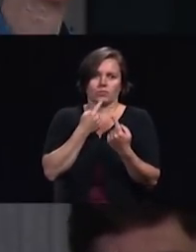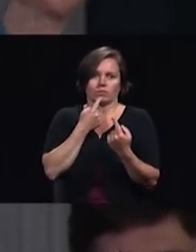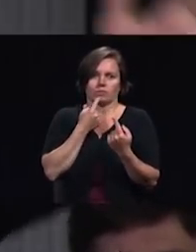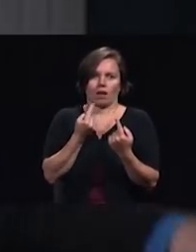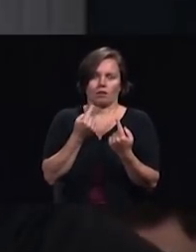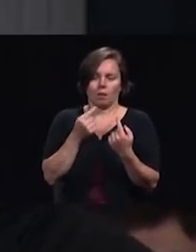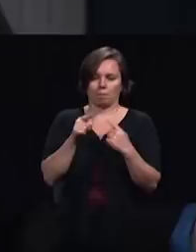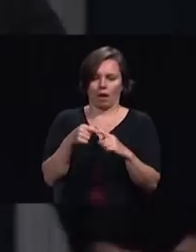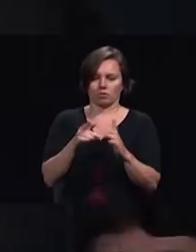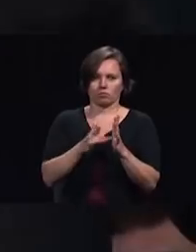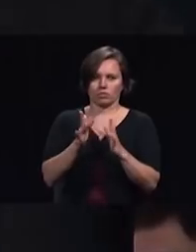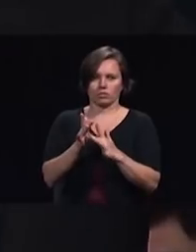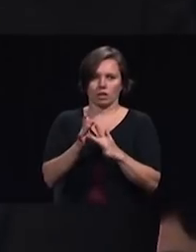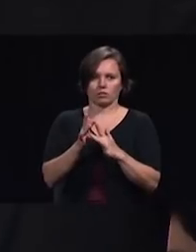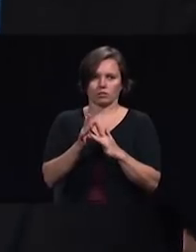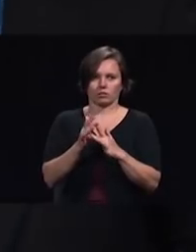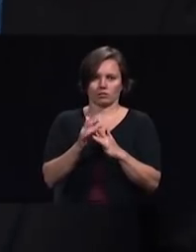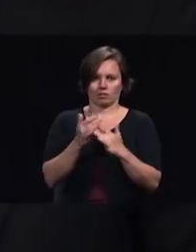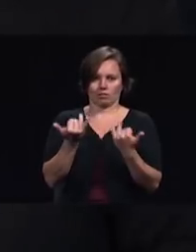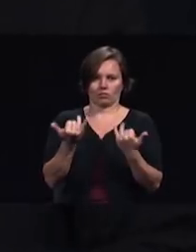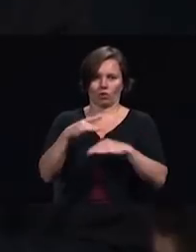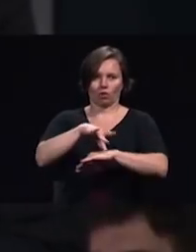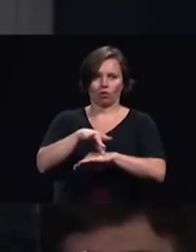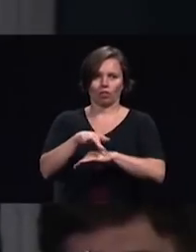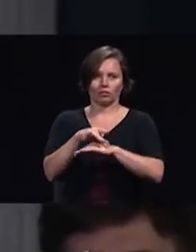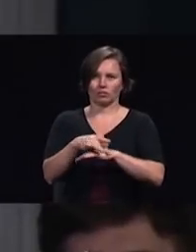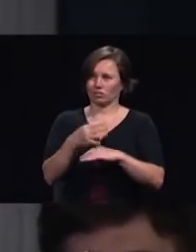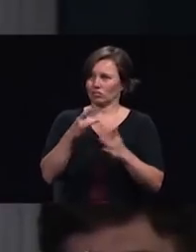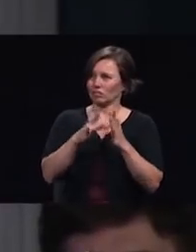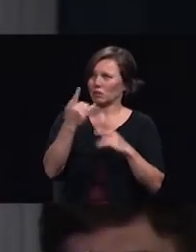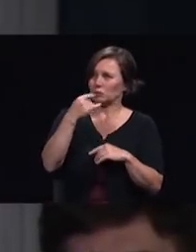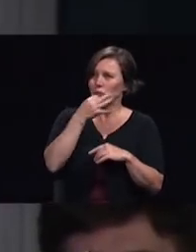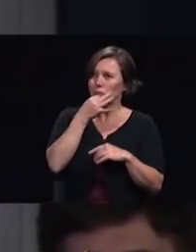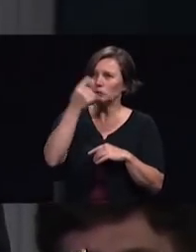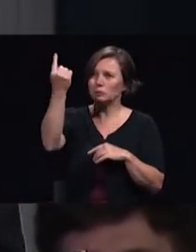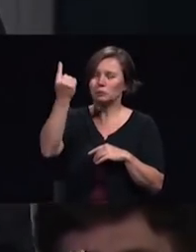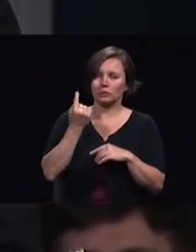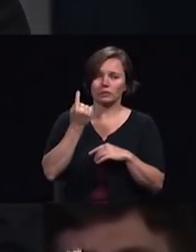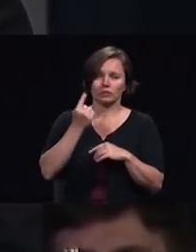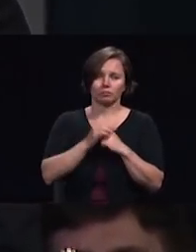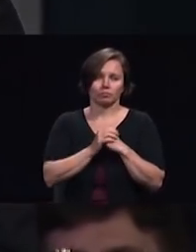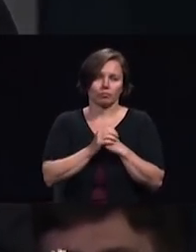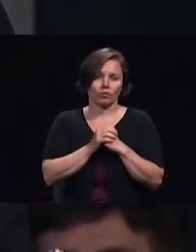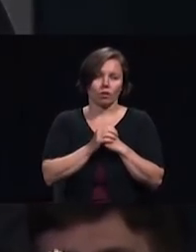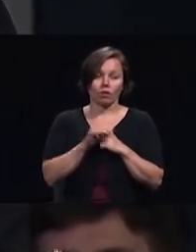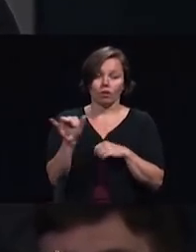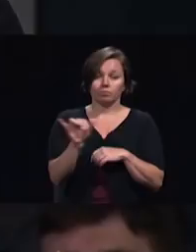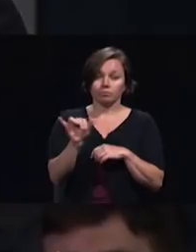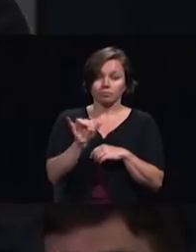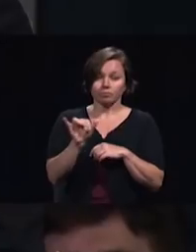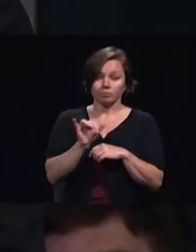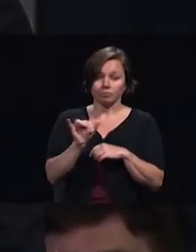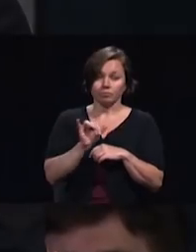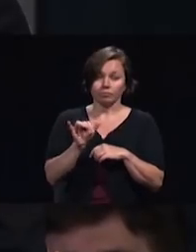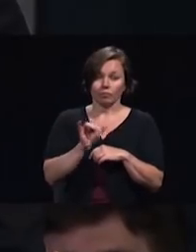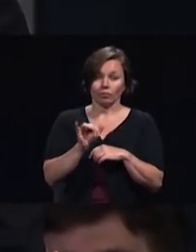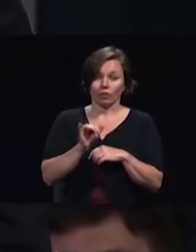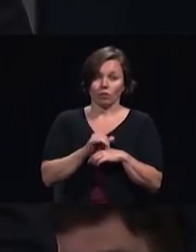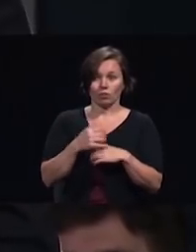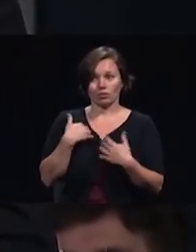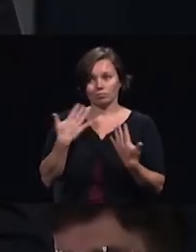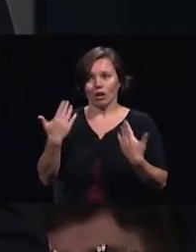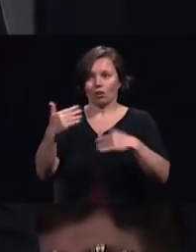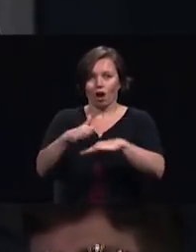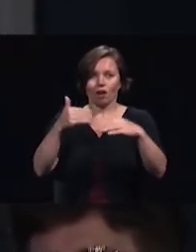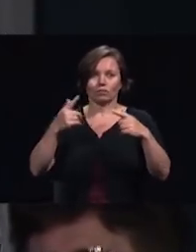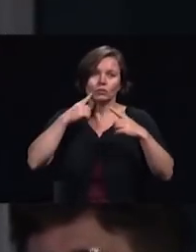preparing this planet for his soon return we also have the call for joy a joy of creativity and service and